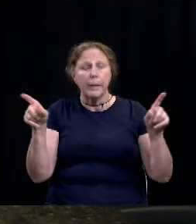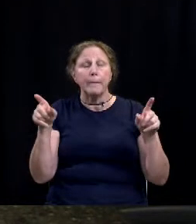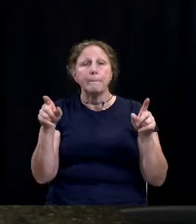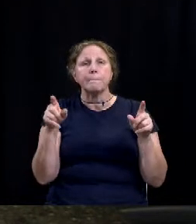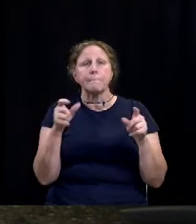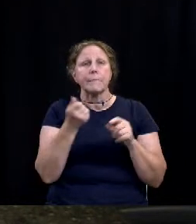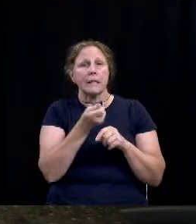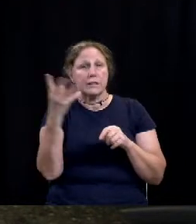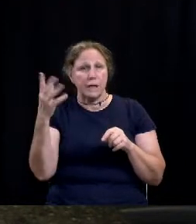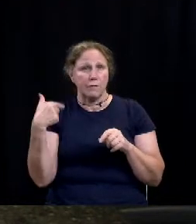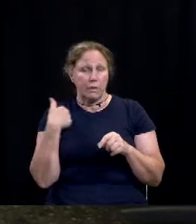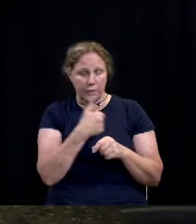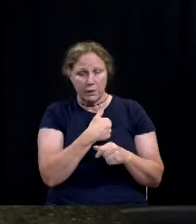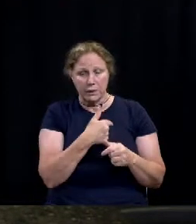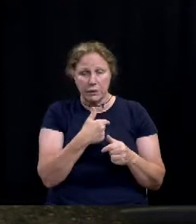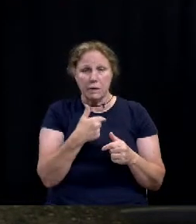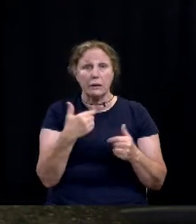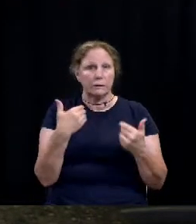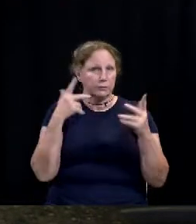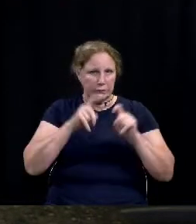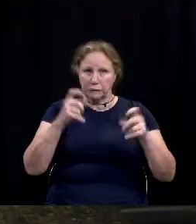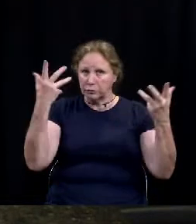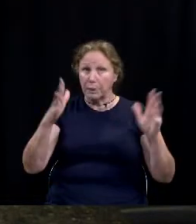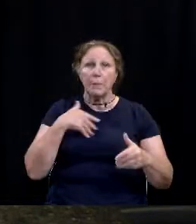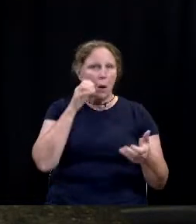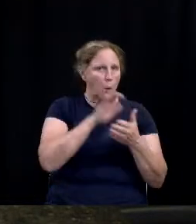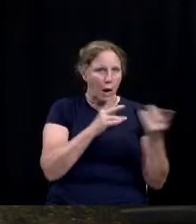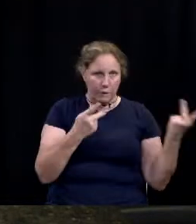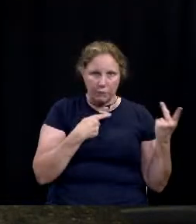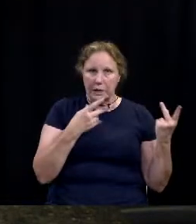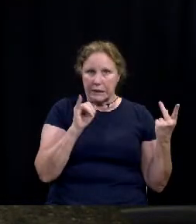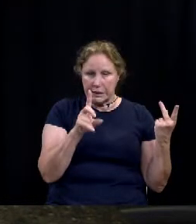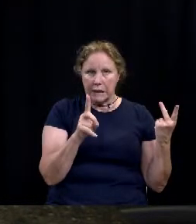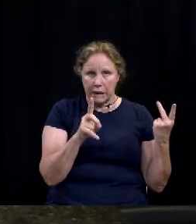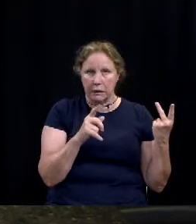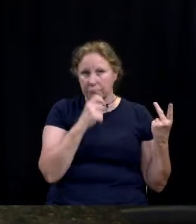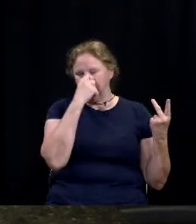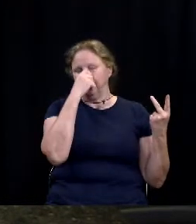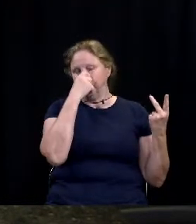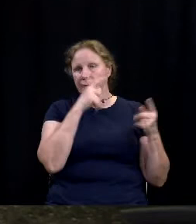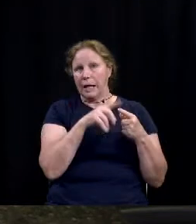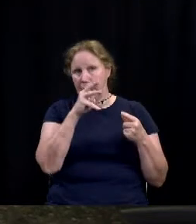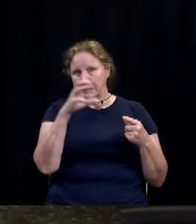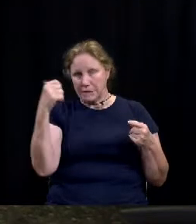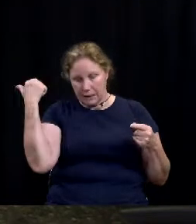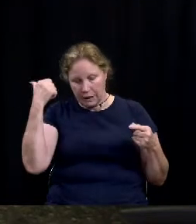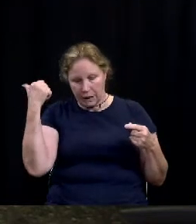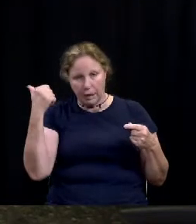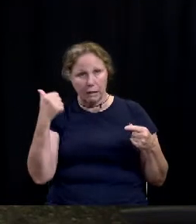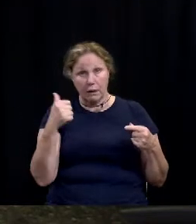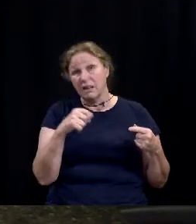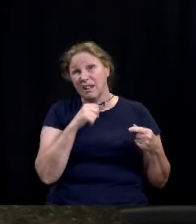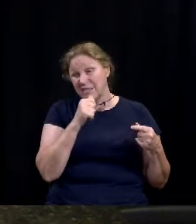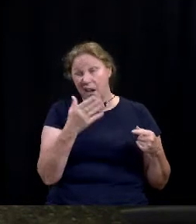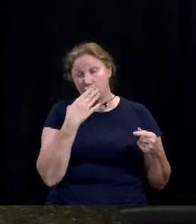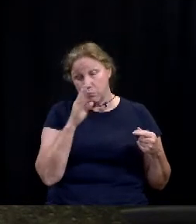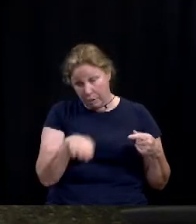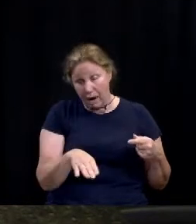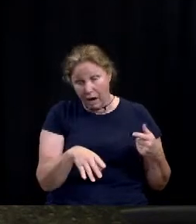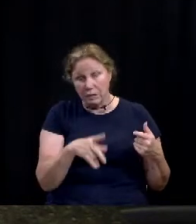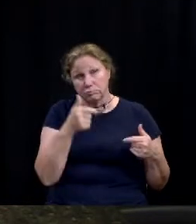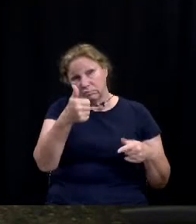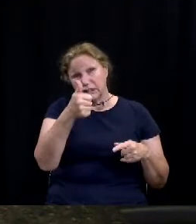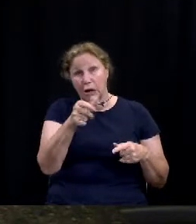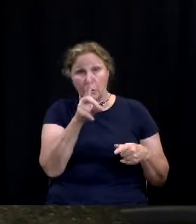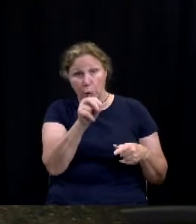Several of us have had the tests. My wife and I personally did the nasal tests at MCC. It is not a bad test. You administer it yourself,